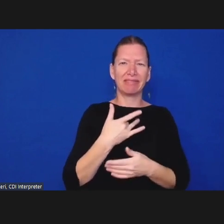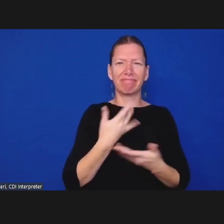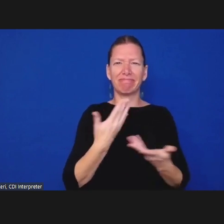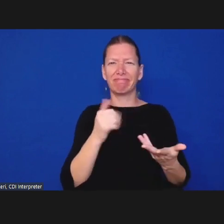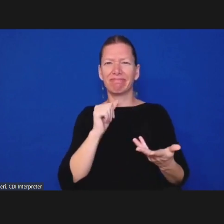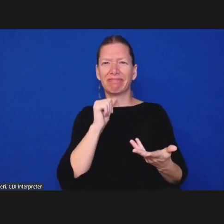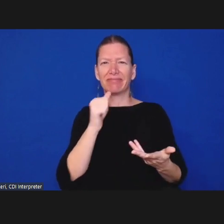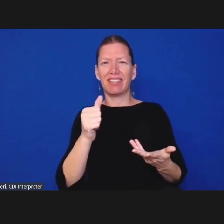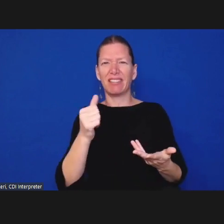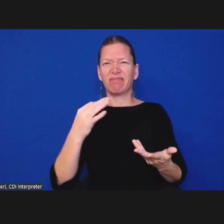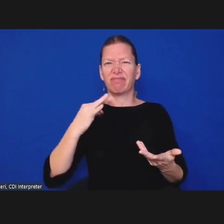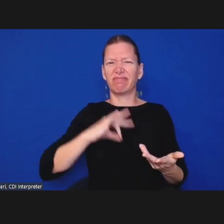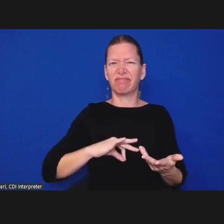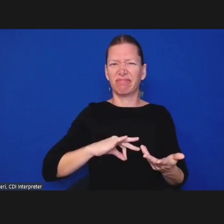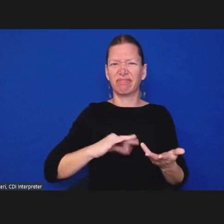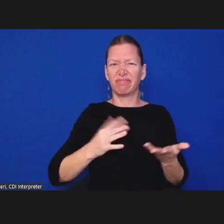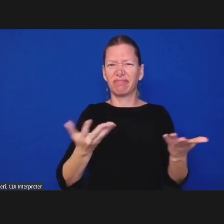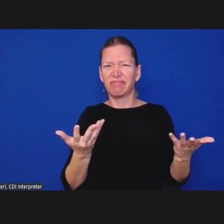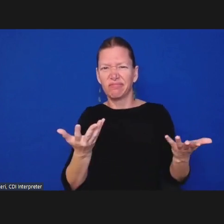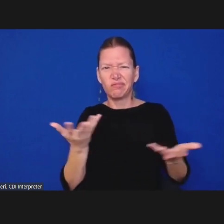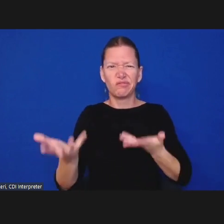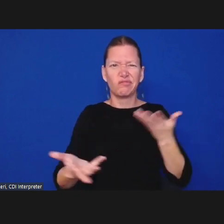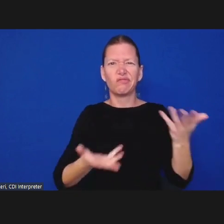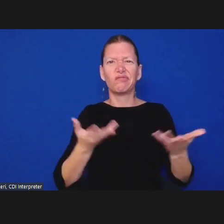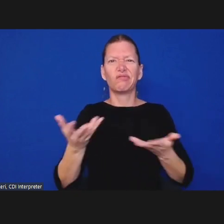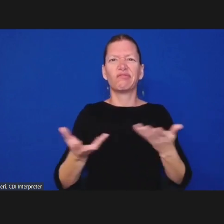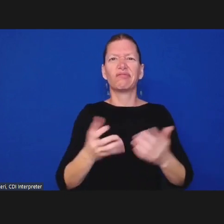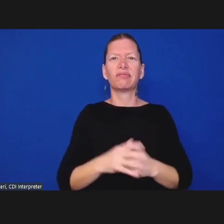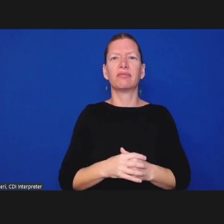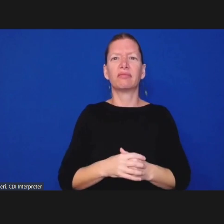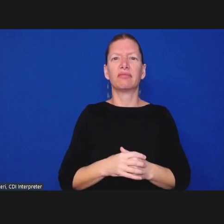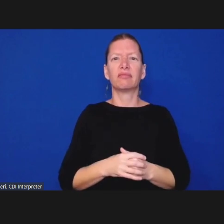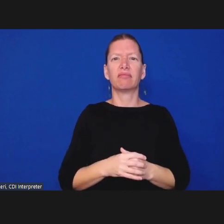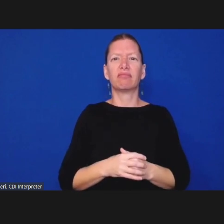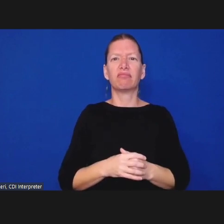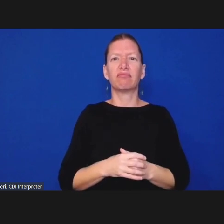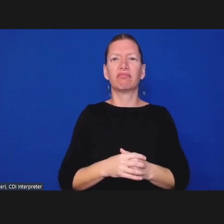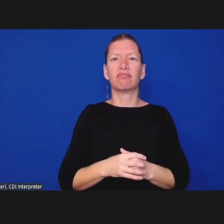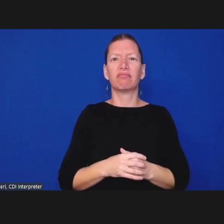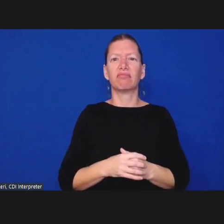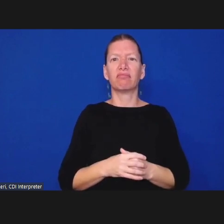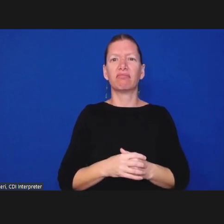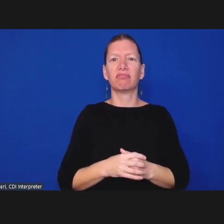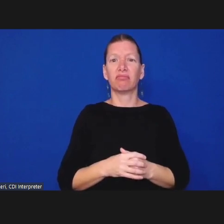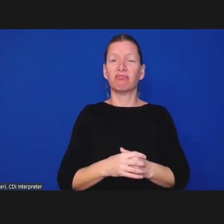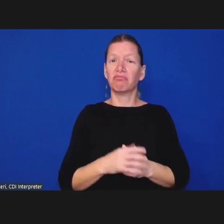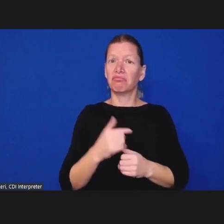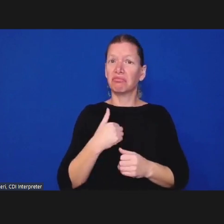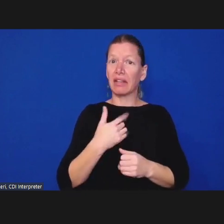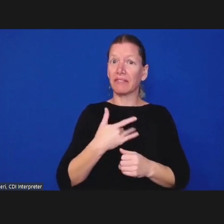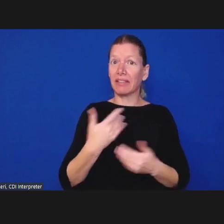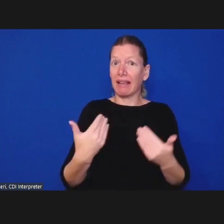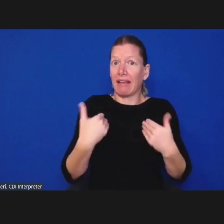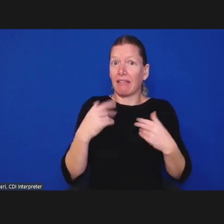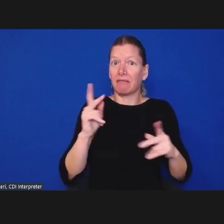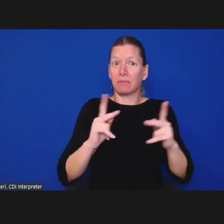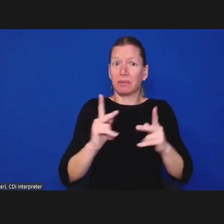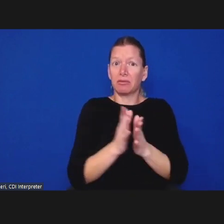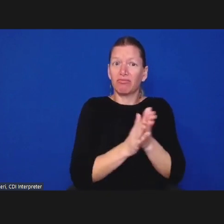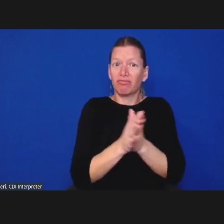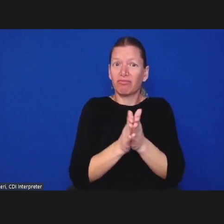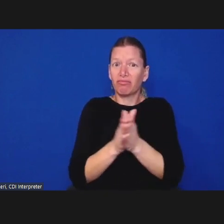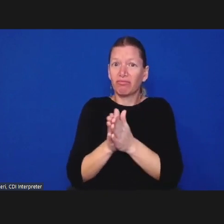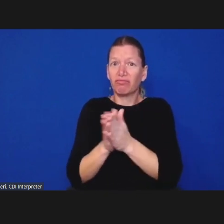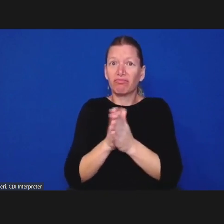again i think people are really listening and working to continue to change that but in the bigger picture one of the things that can make oversight really